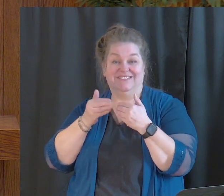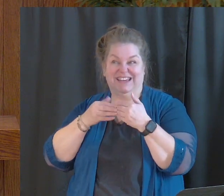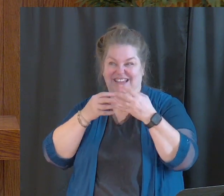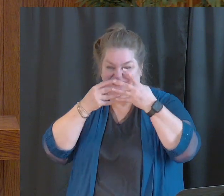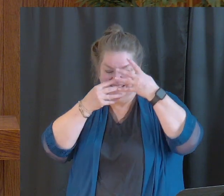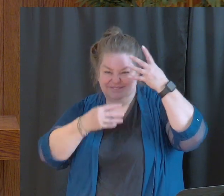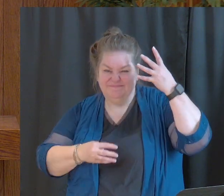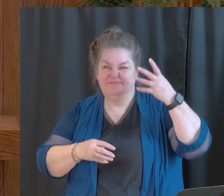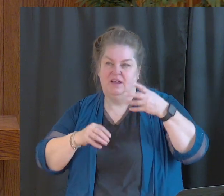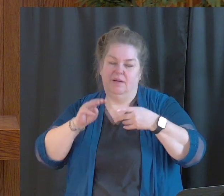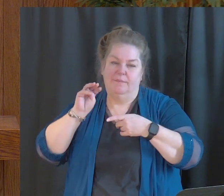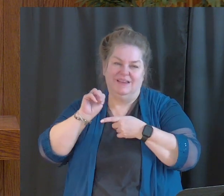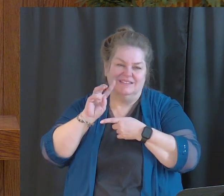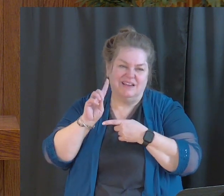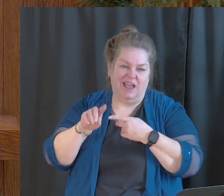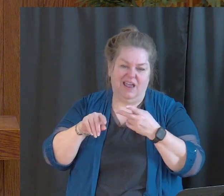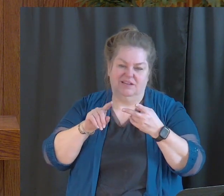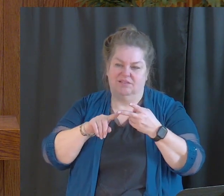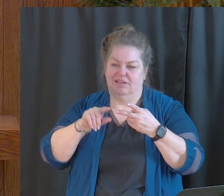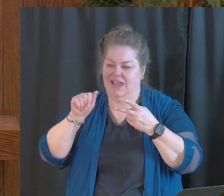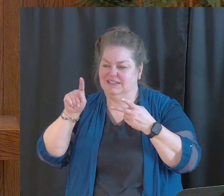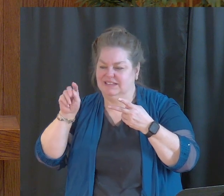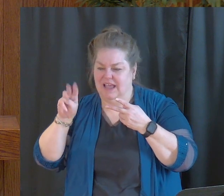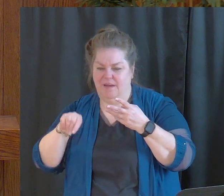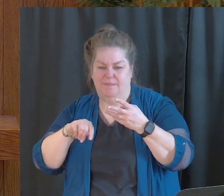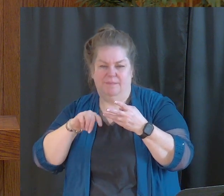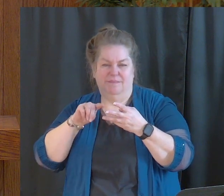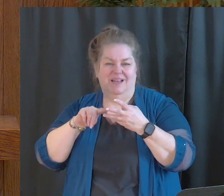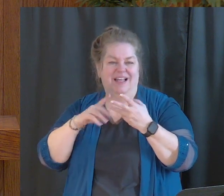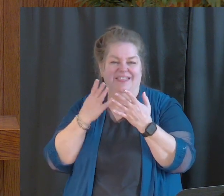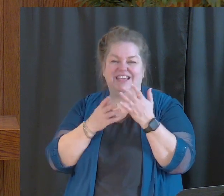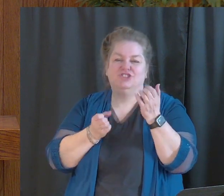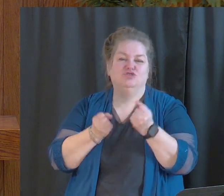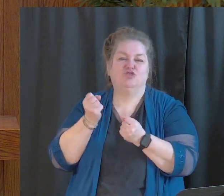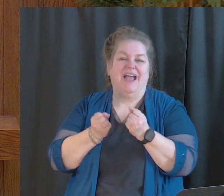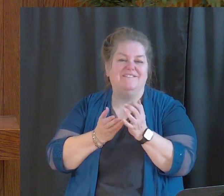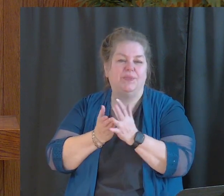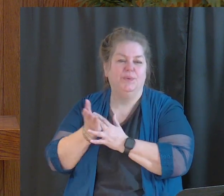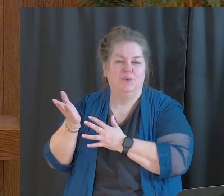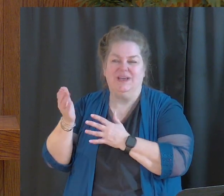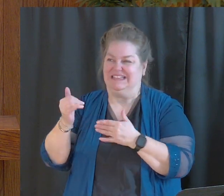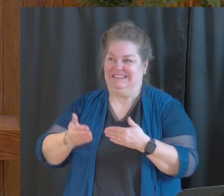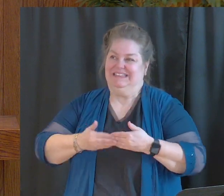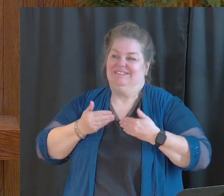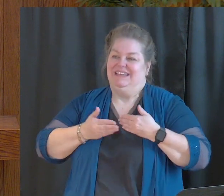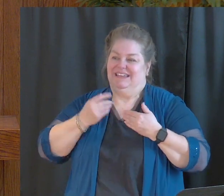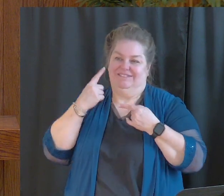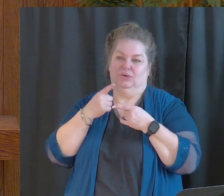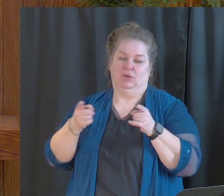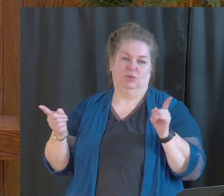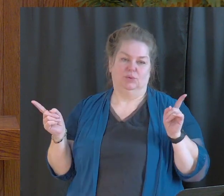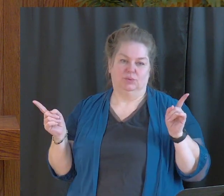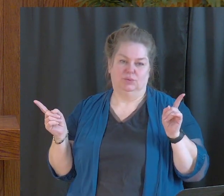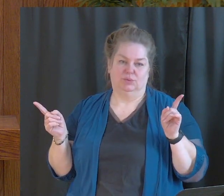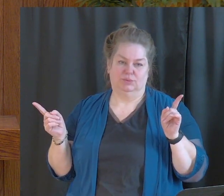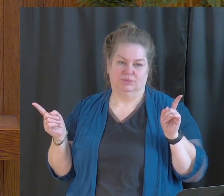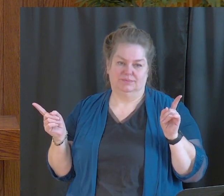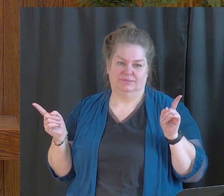McDonald's and ATMs and things you just drive up and drive through and it's just convenient there. And